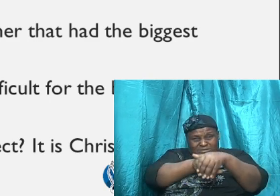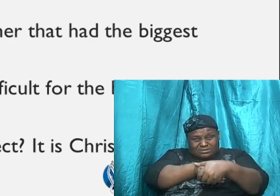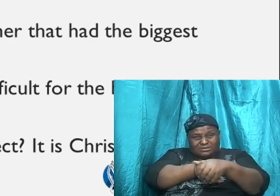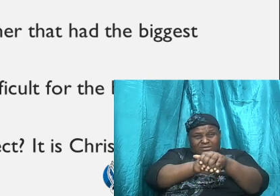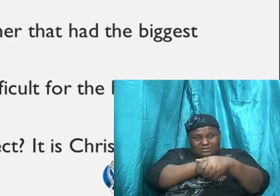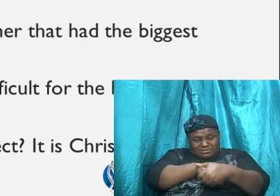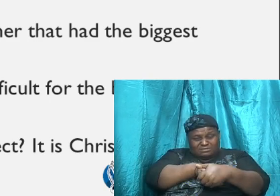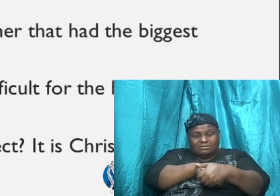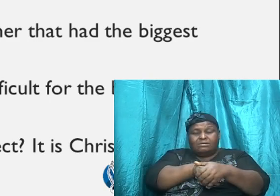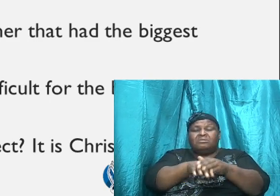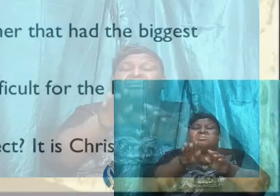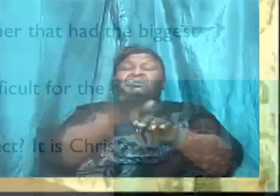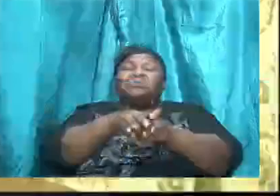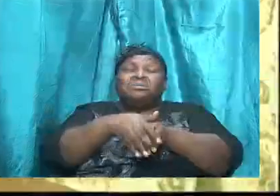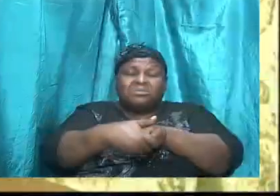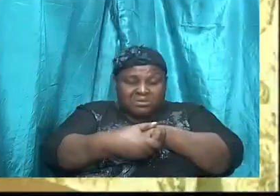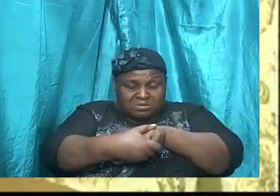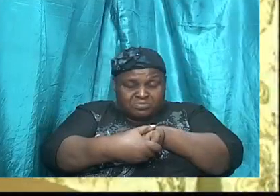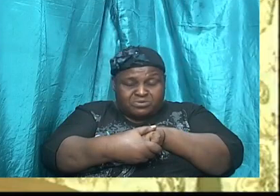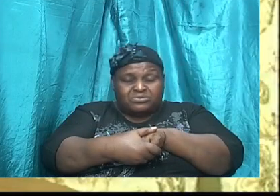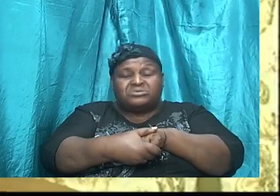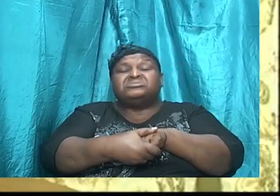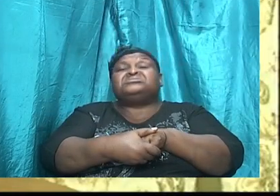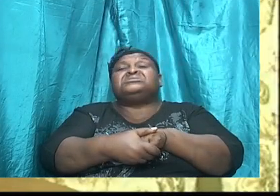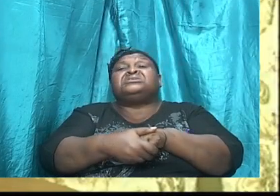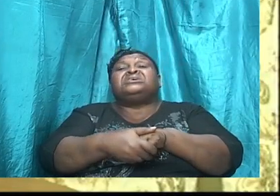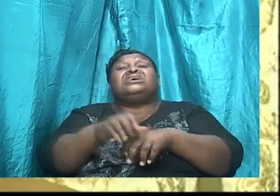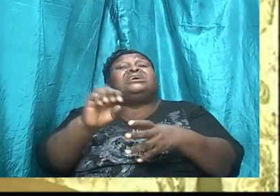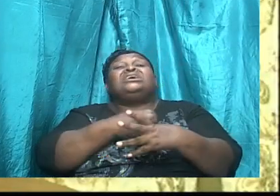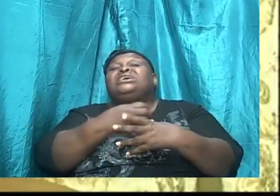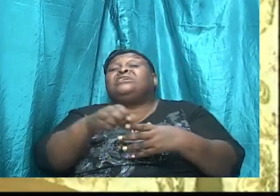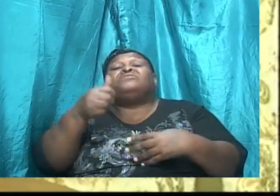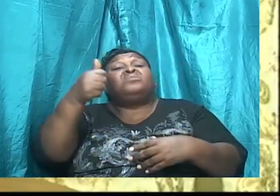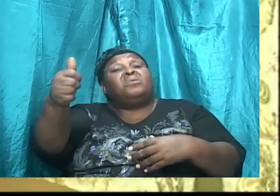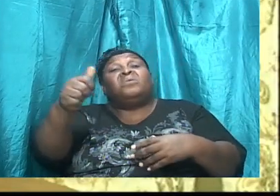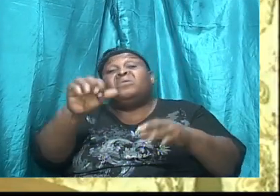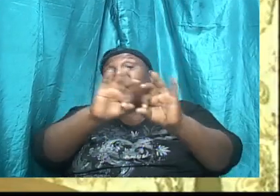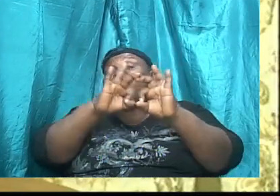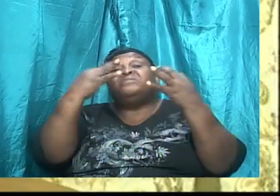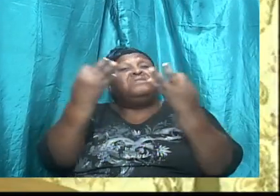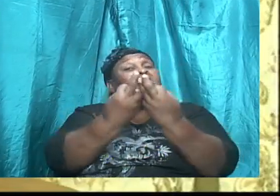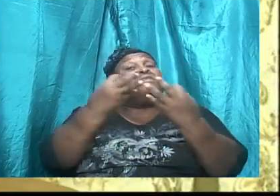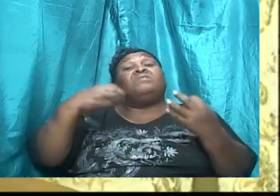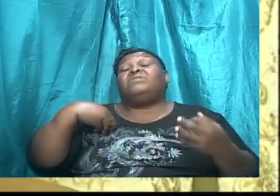maybe even our own family members, amen,